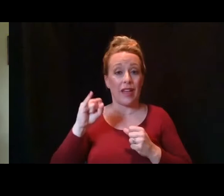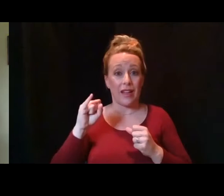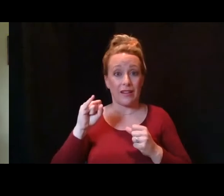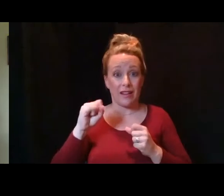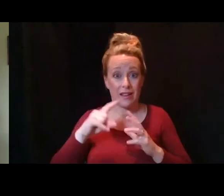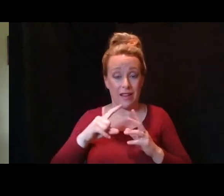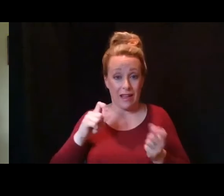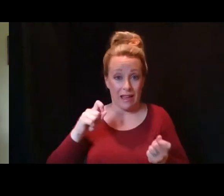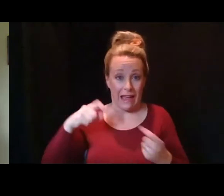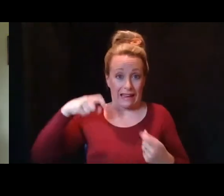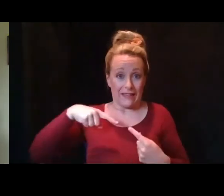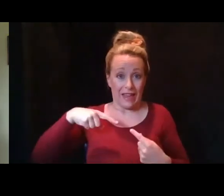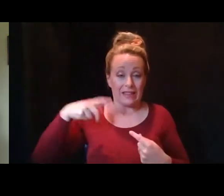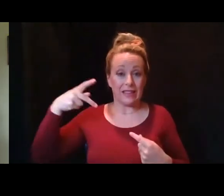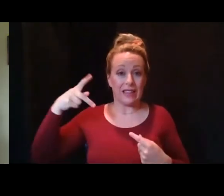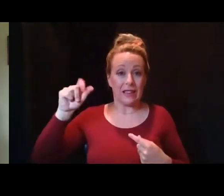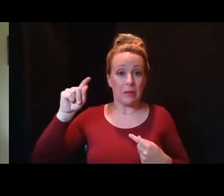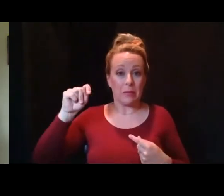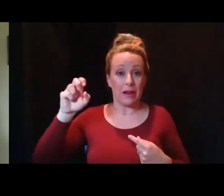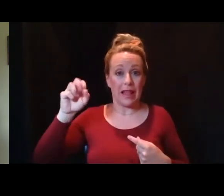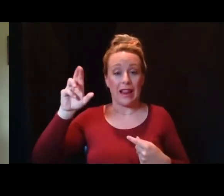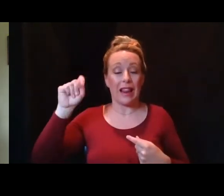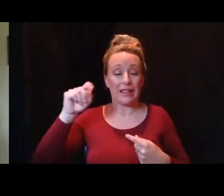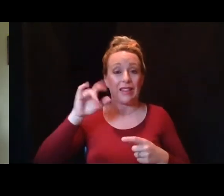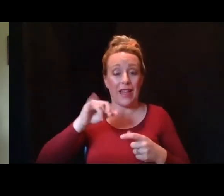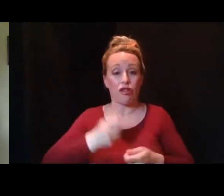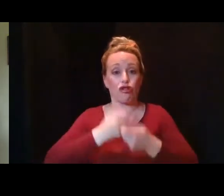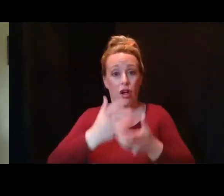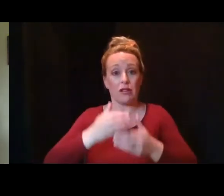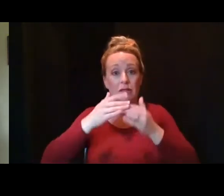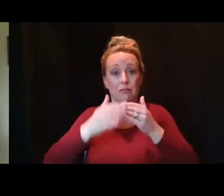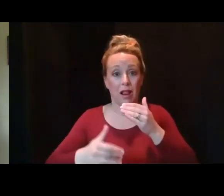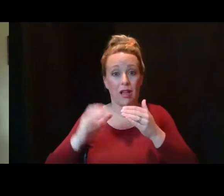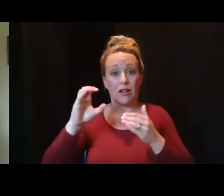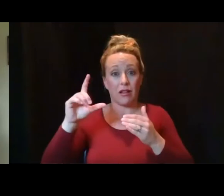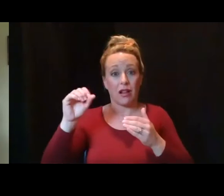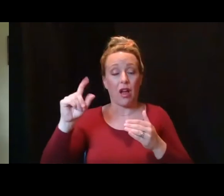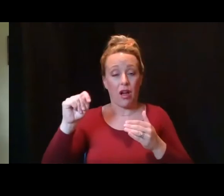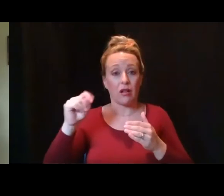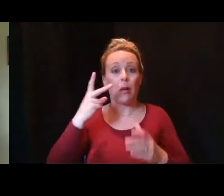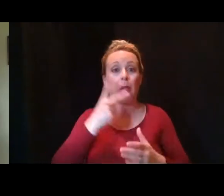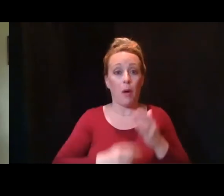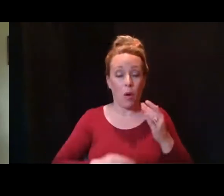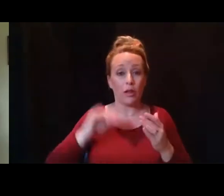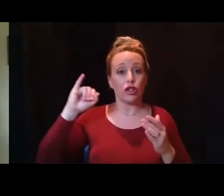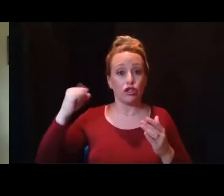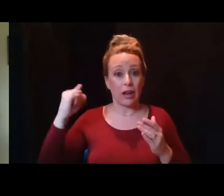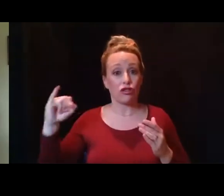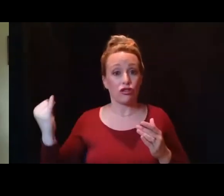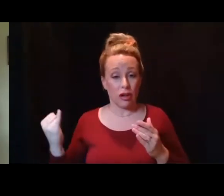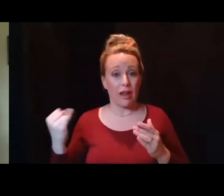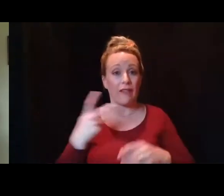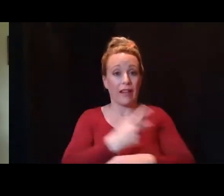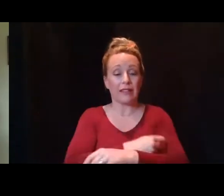spontaneous blood clotting. Both the AstraZeneca and J&J vaccines are based on